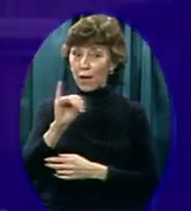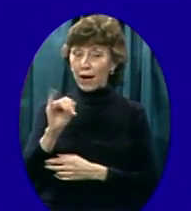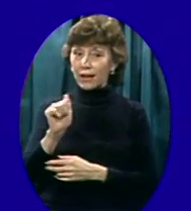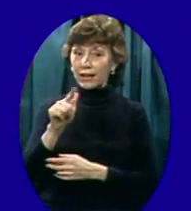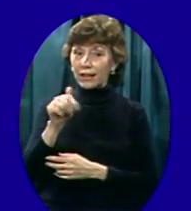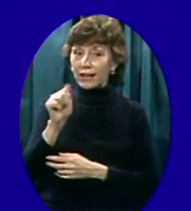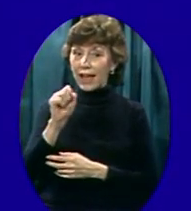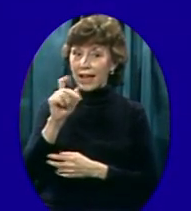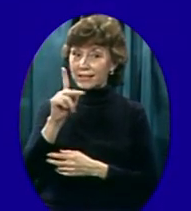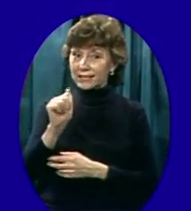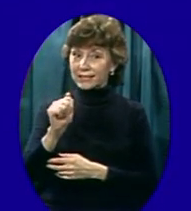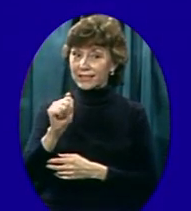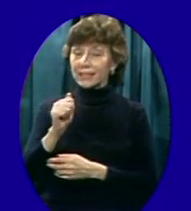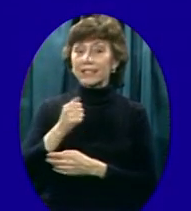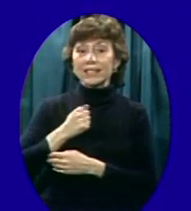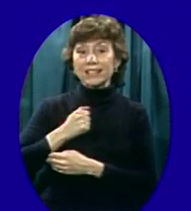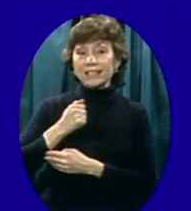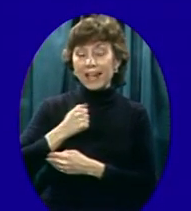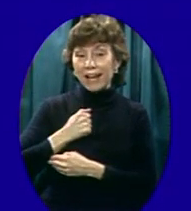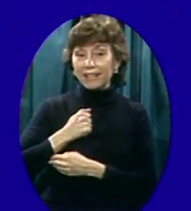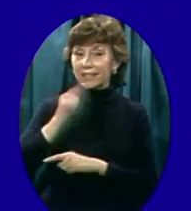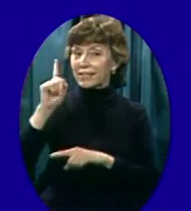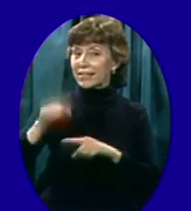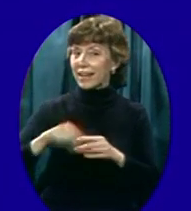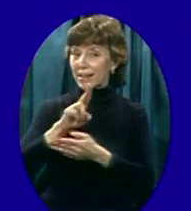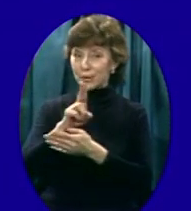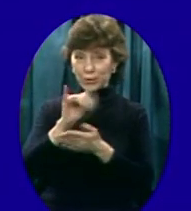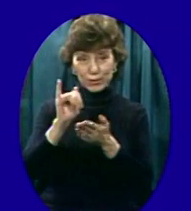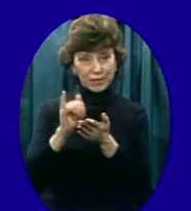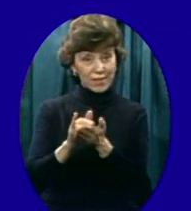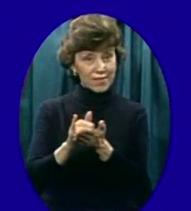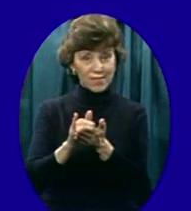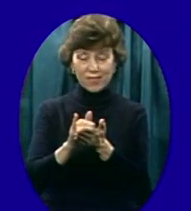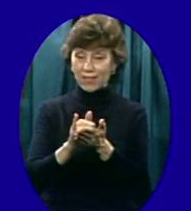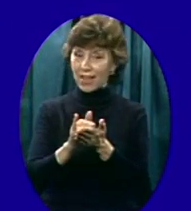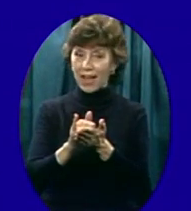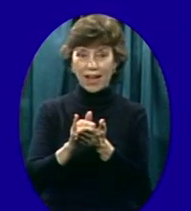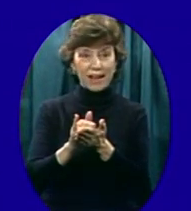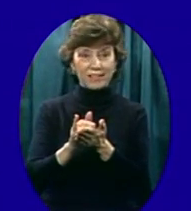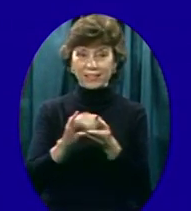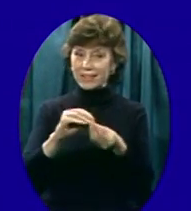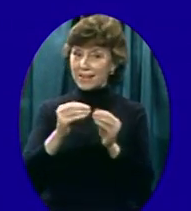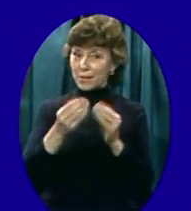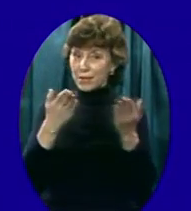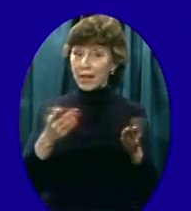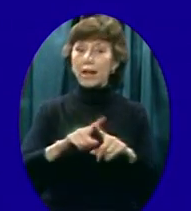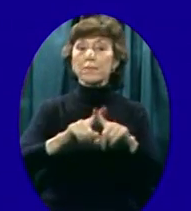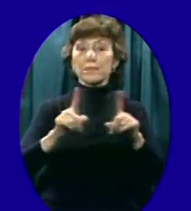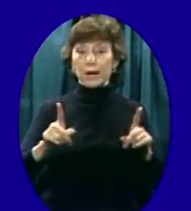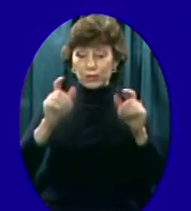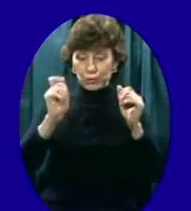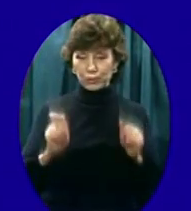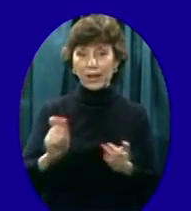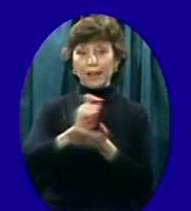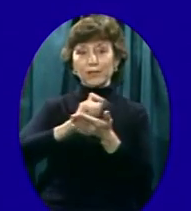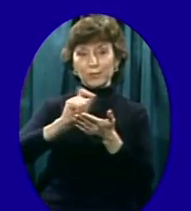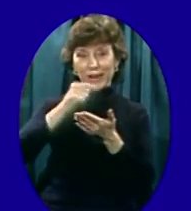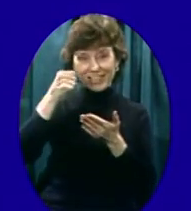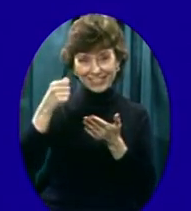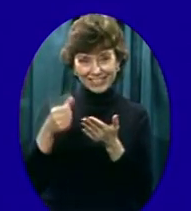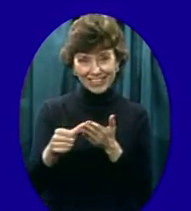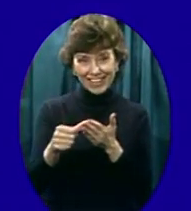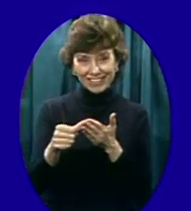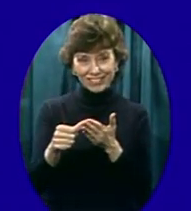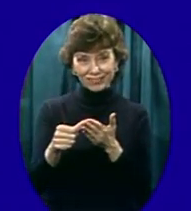doesn't work Write me Jerry Falwell Lynchburg, Virginia Or in Canada Box 505 Richmond Hill, Ontario